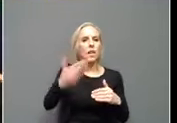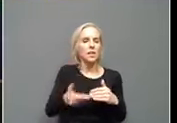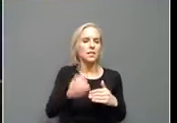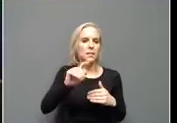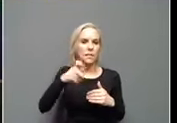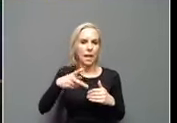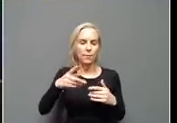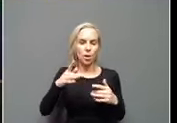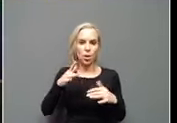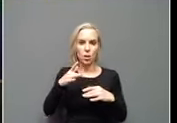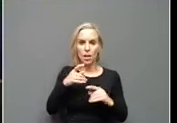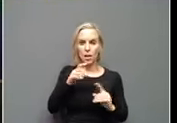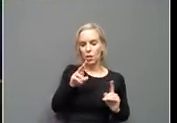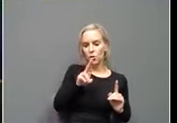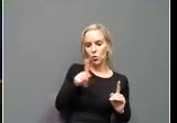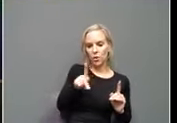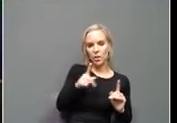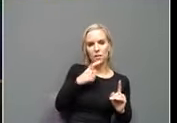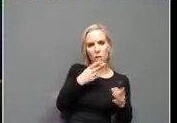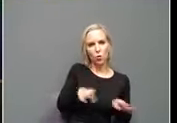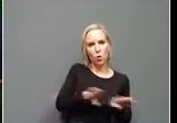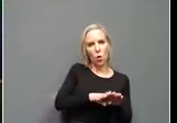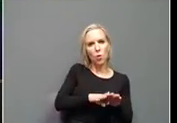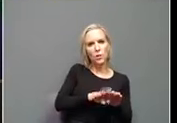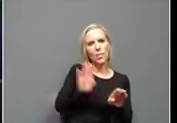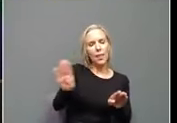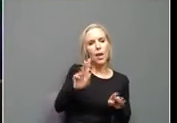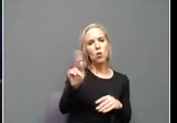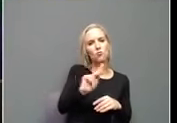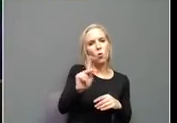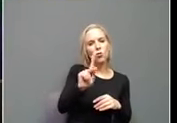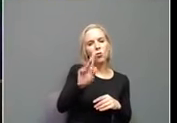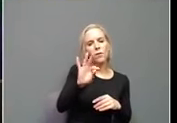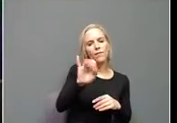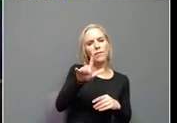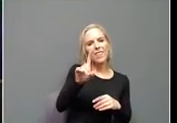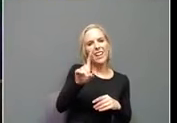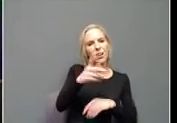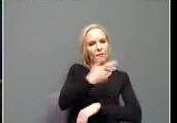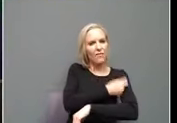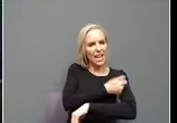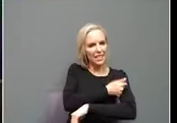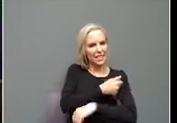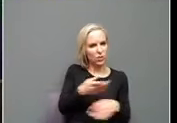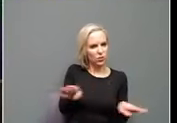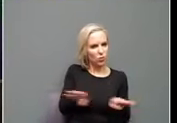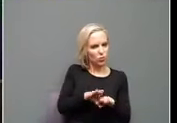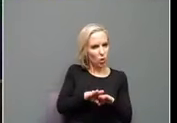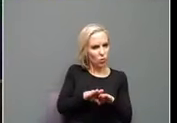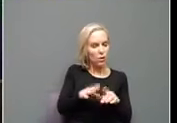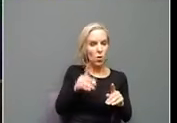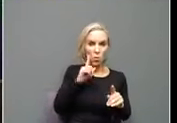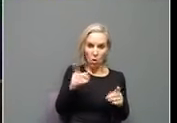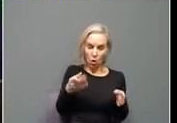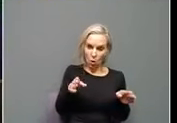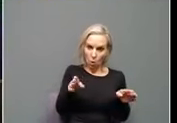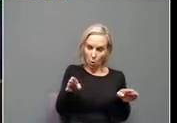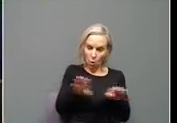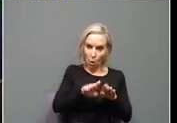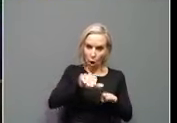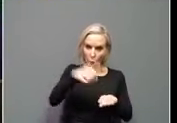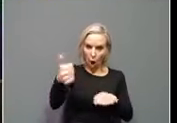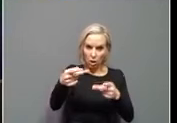announced they will be closing their Kroger Field vaccine site soon. Is there a plan to close, uh, state mass vaccination sites?